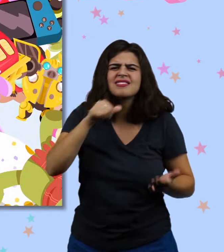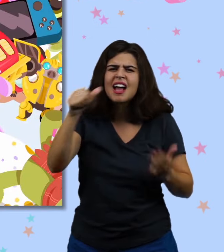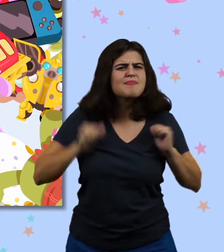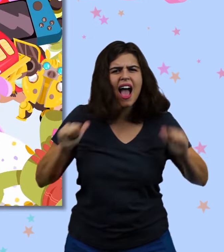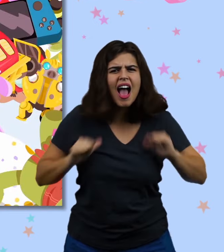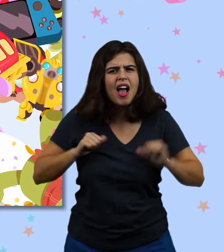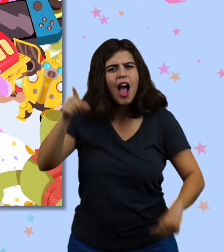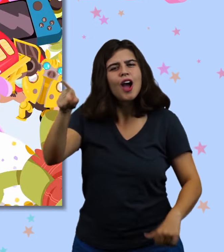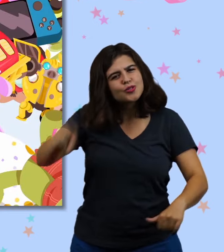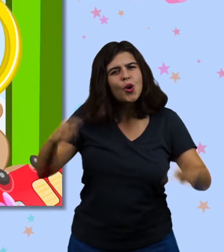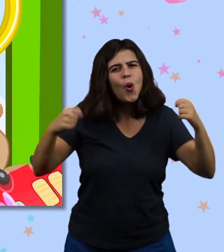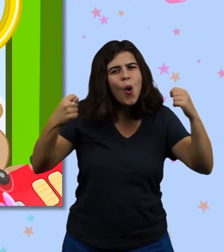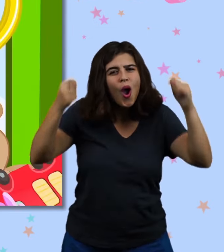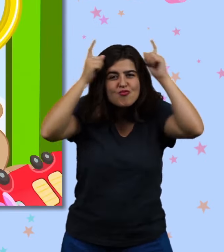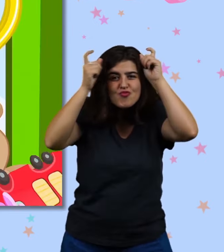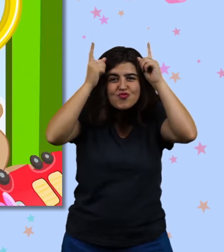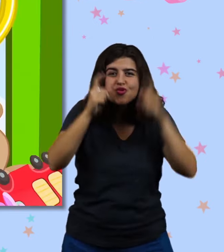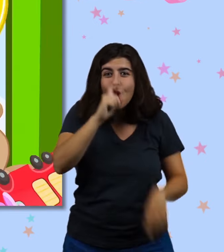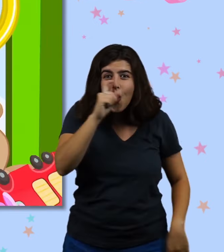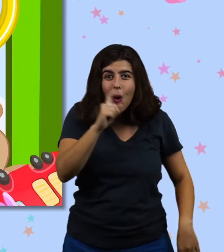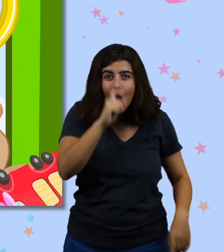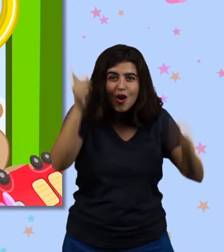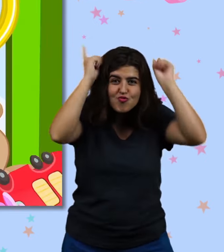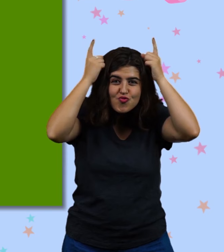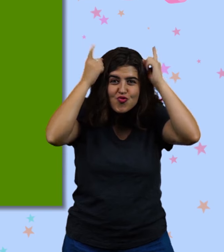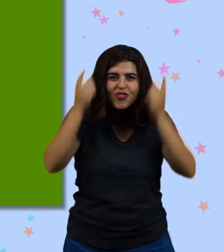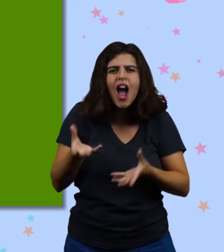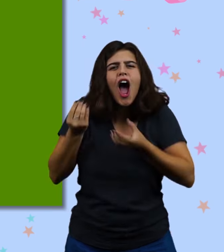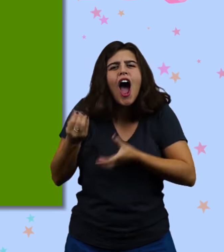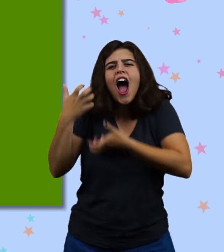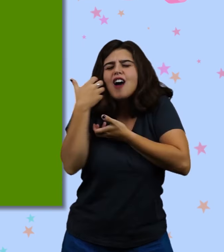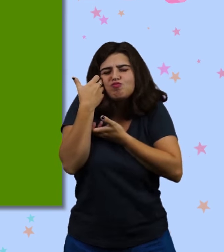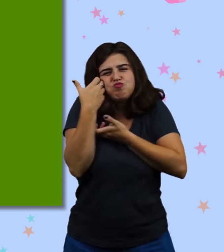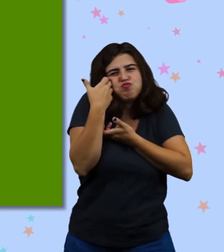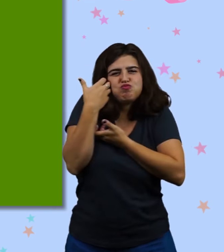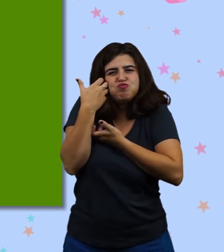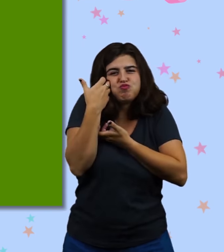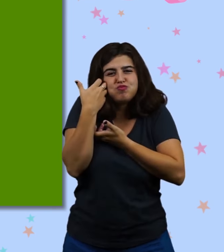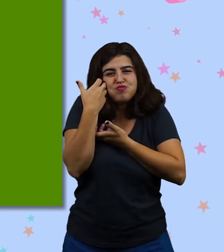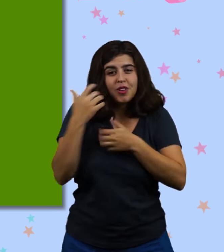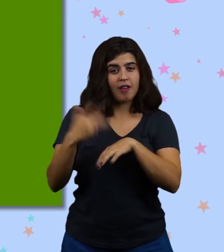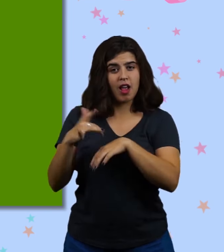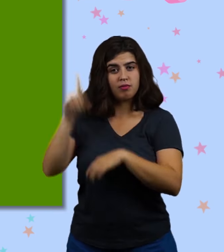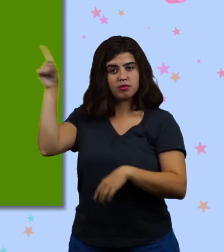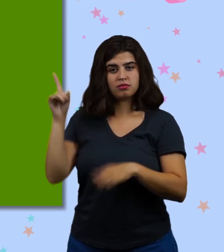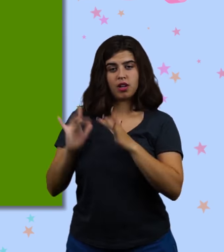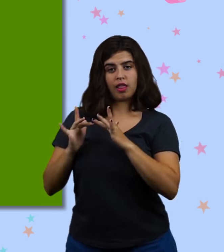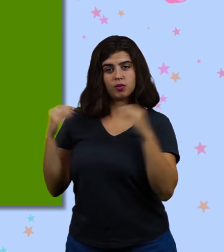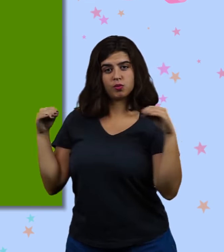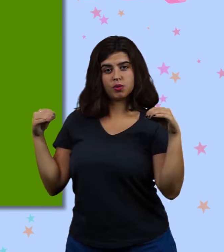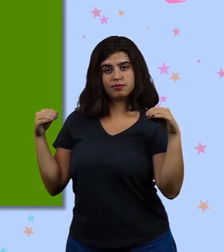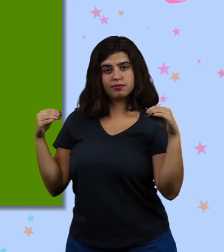Oh, it's not a backpack. It's a Groovy Teddy. A soft, durable, and very fun cuddly toy.